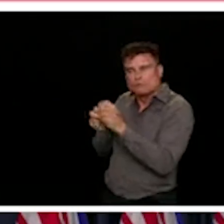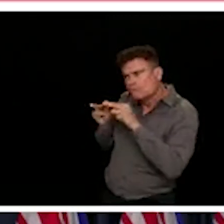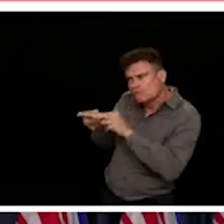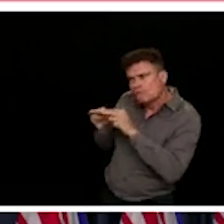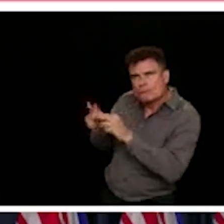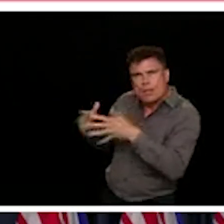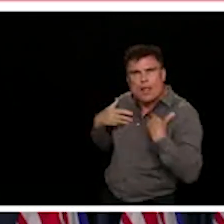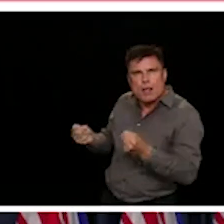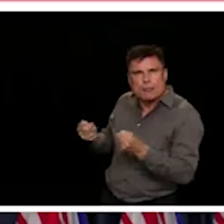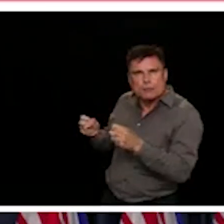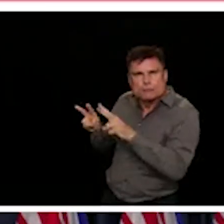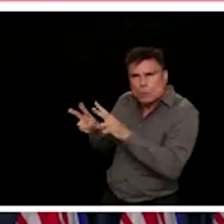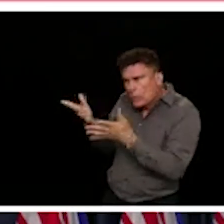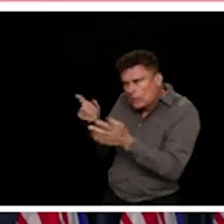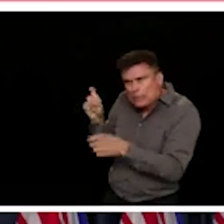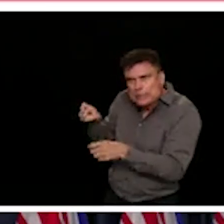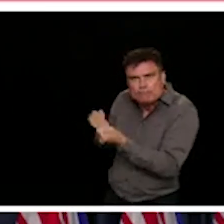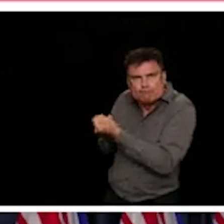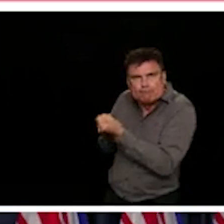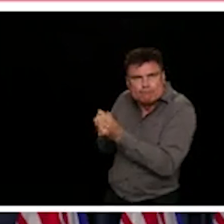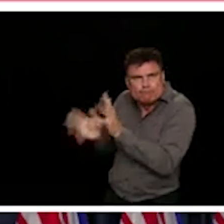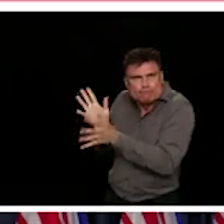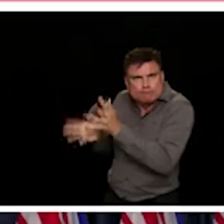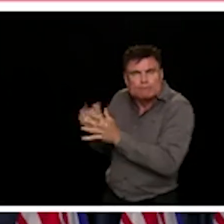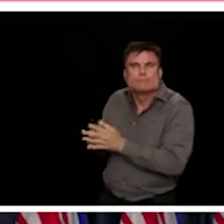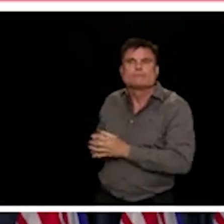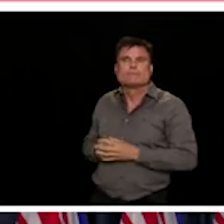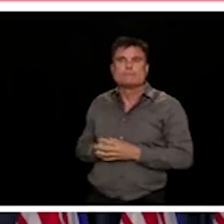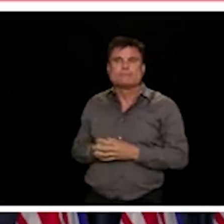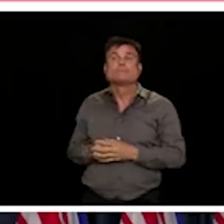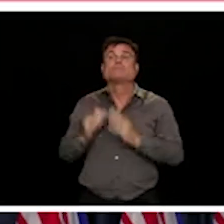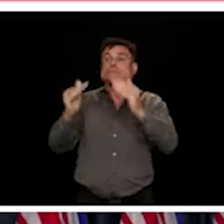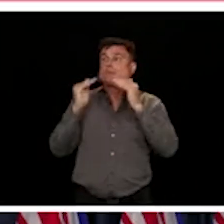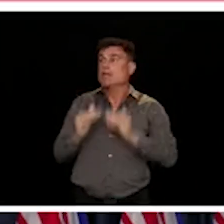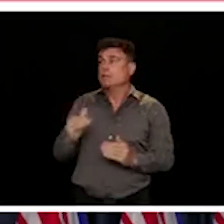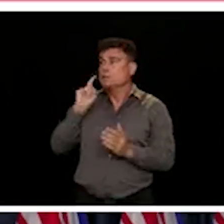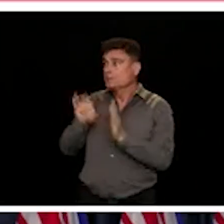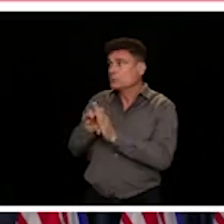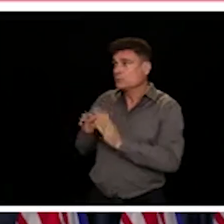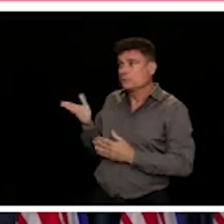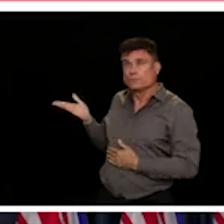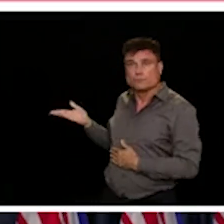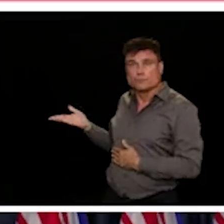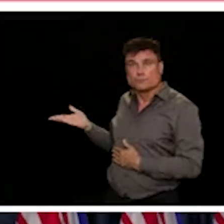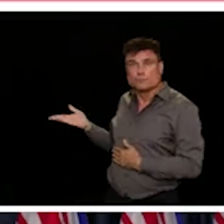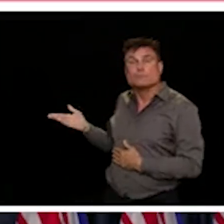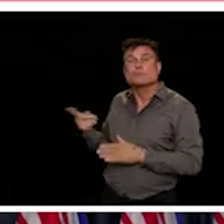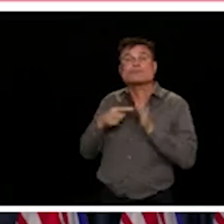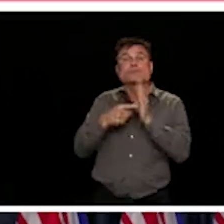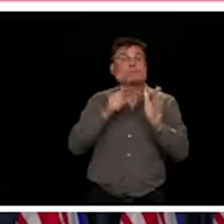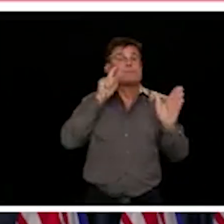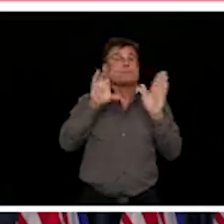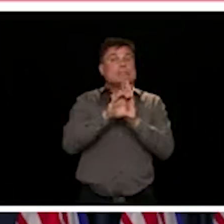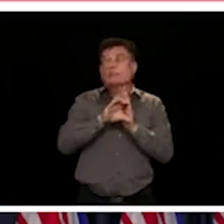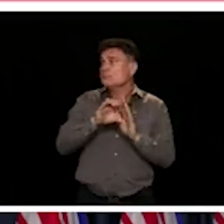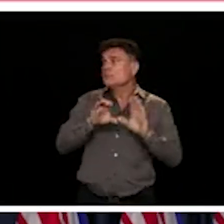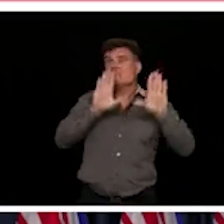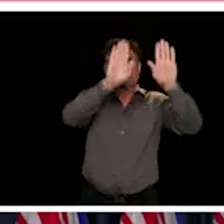The next slide talks about the geographic distribution. So this is an update of what we presented last time,